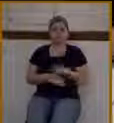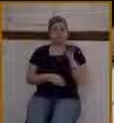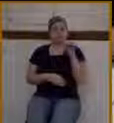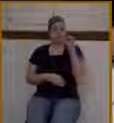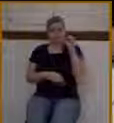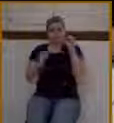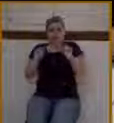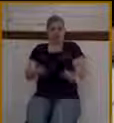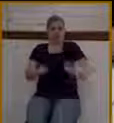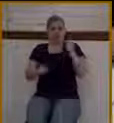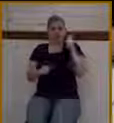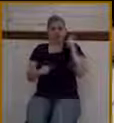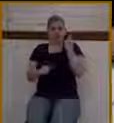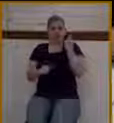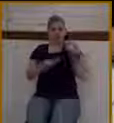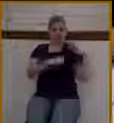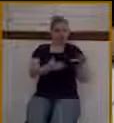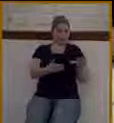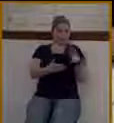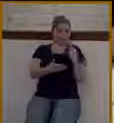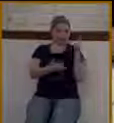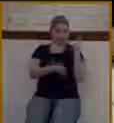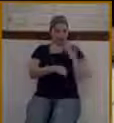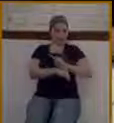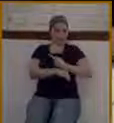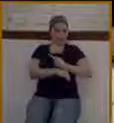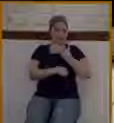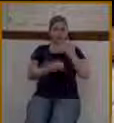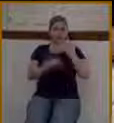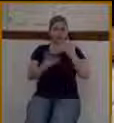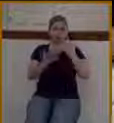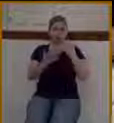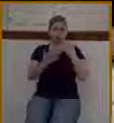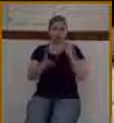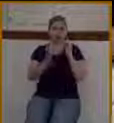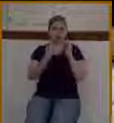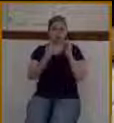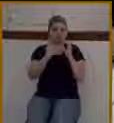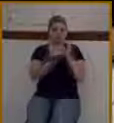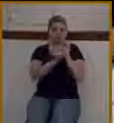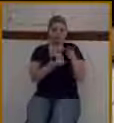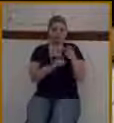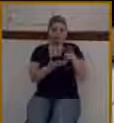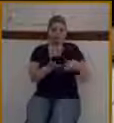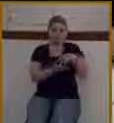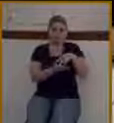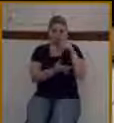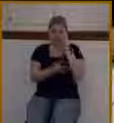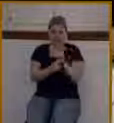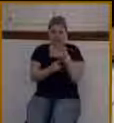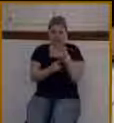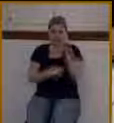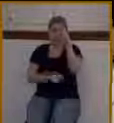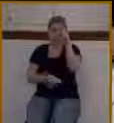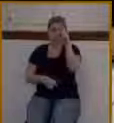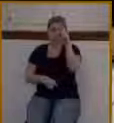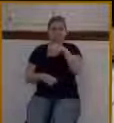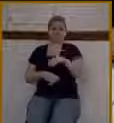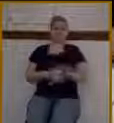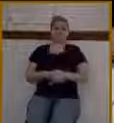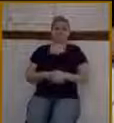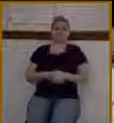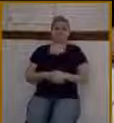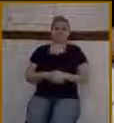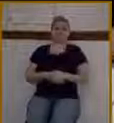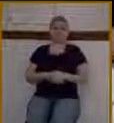someone that was dead for a few days and resurrected, wouldn't you like to talk to that person? I have a few questions for them. And they came to